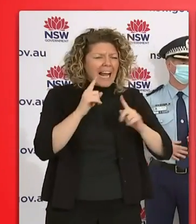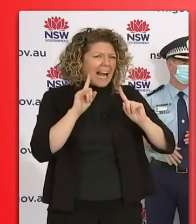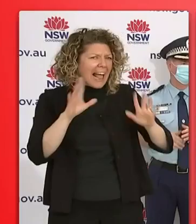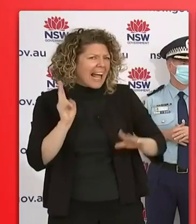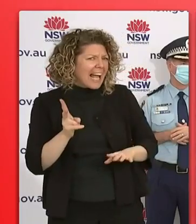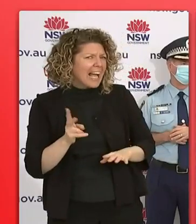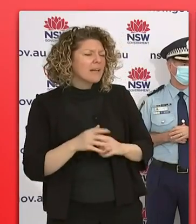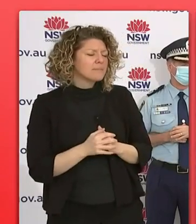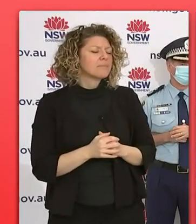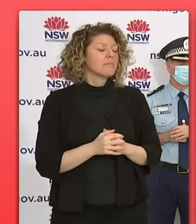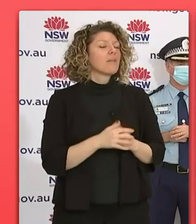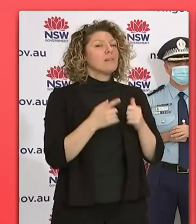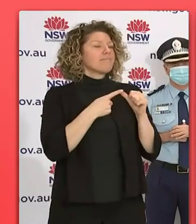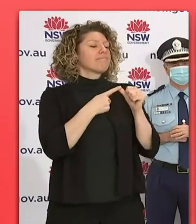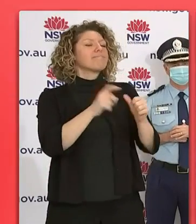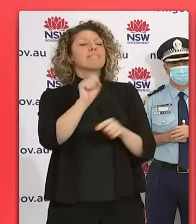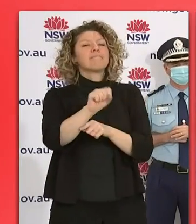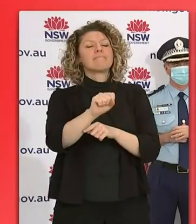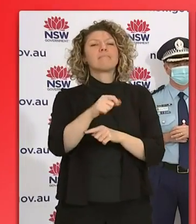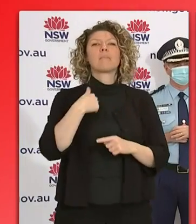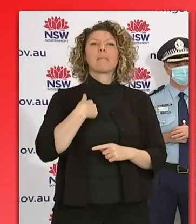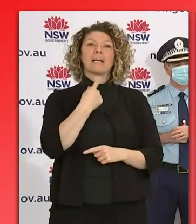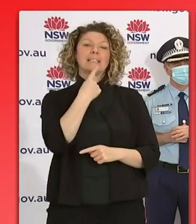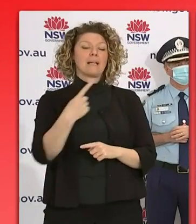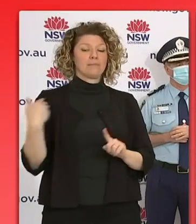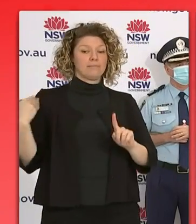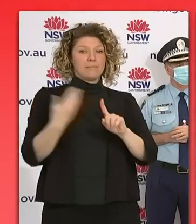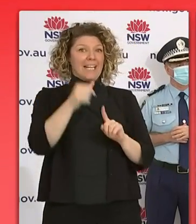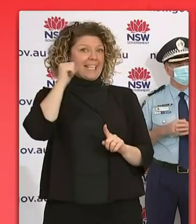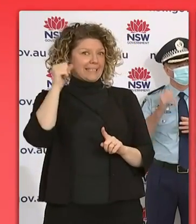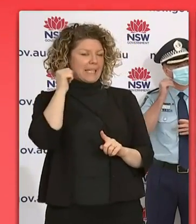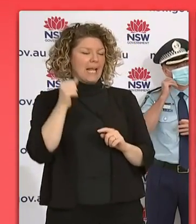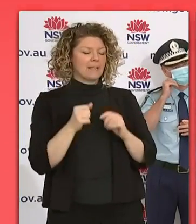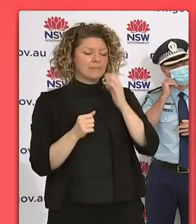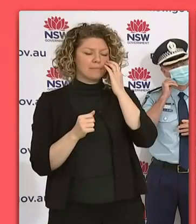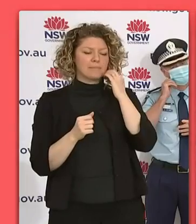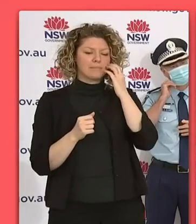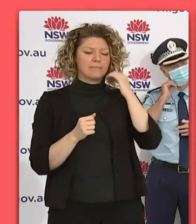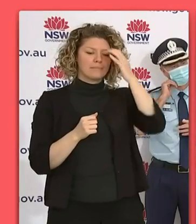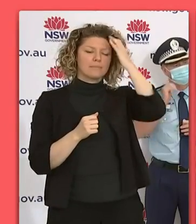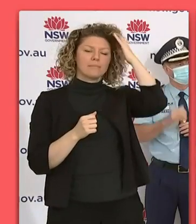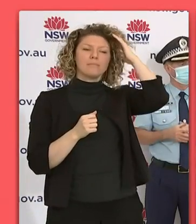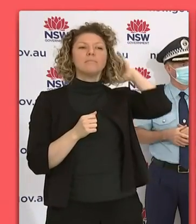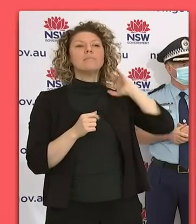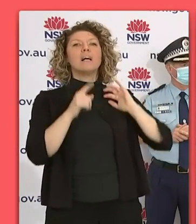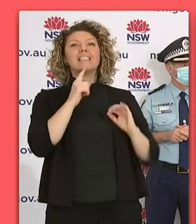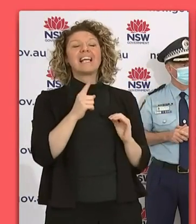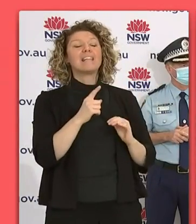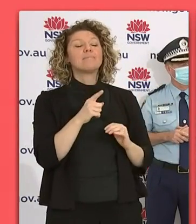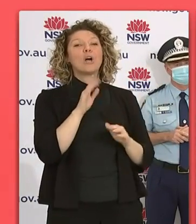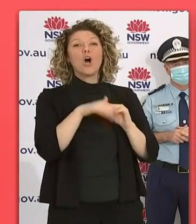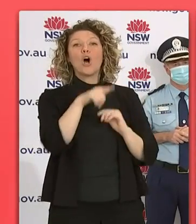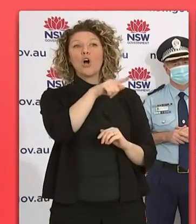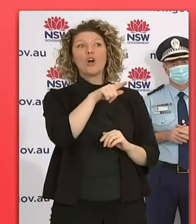run through that quickly? That's right. Yeah. So the numbers I was giving was till 8pm last night. The Premier's right. And hence I mentioned, it is an evolving